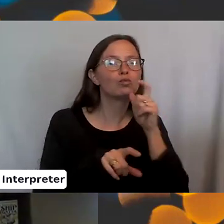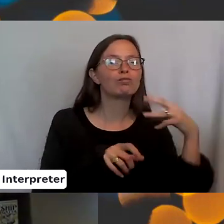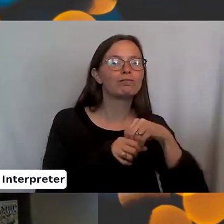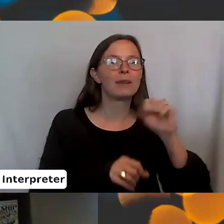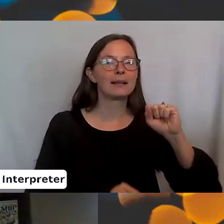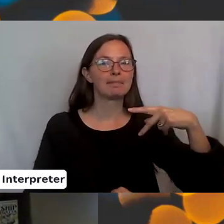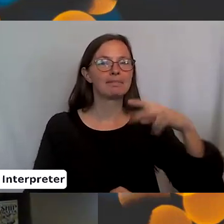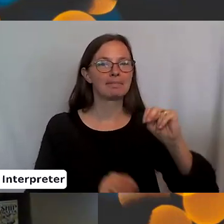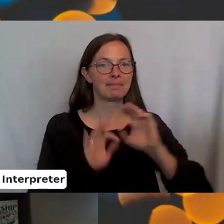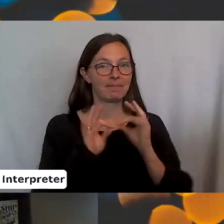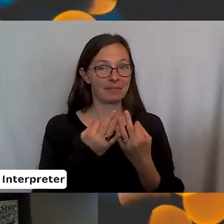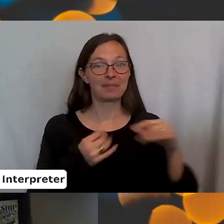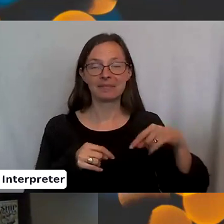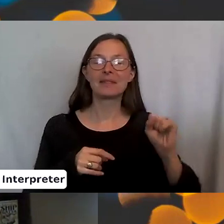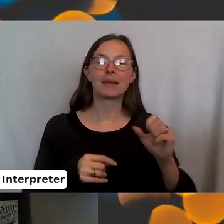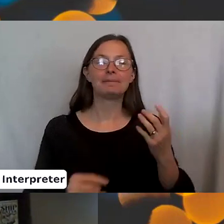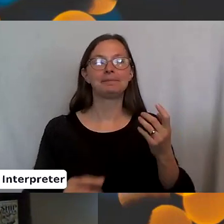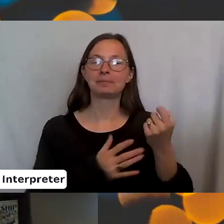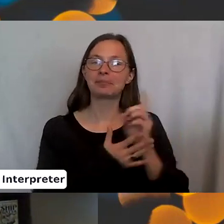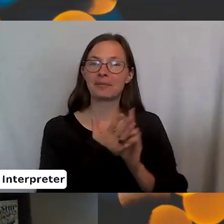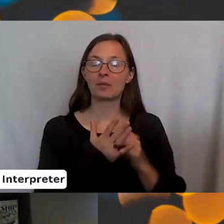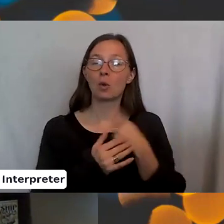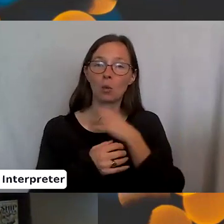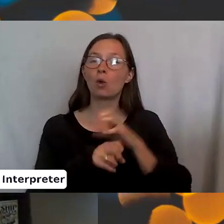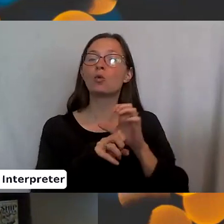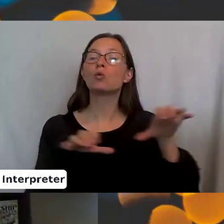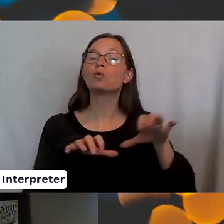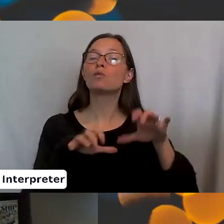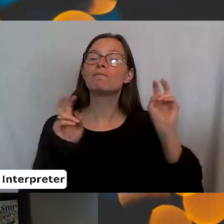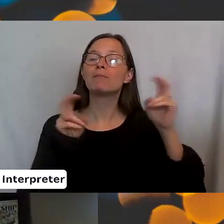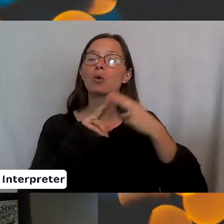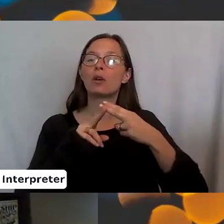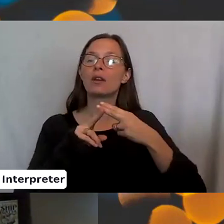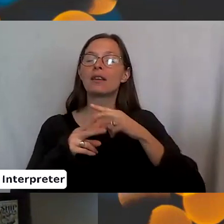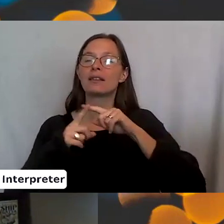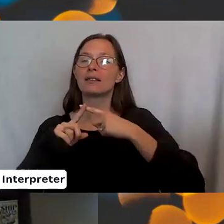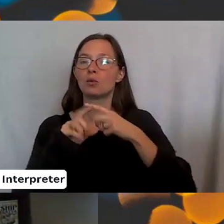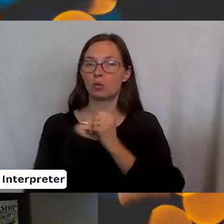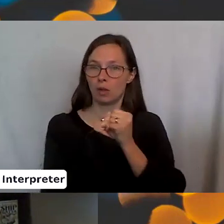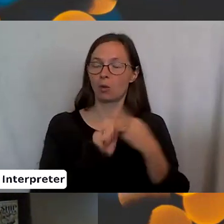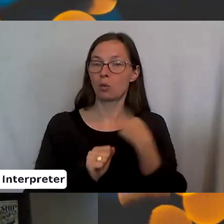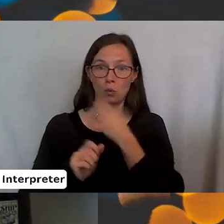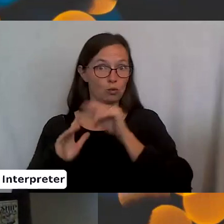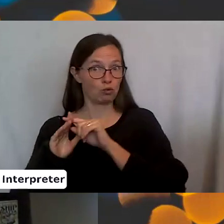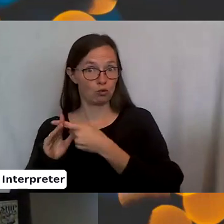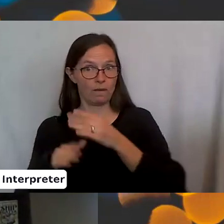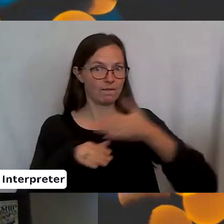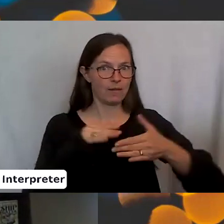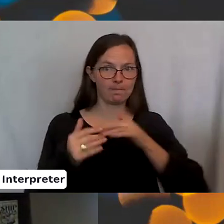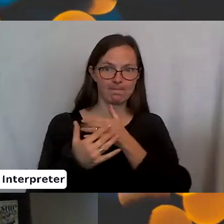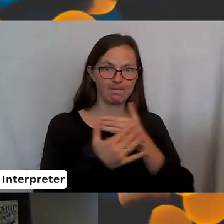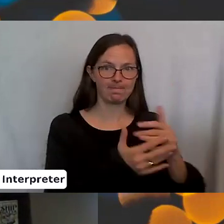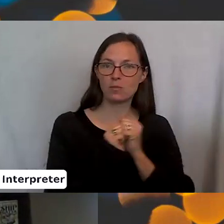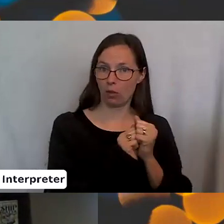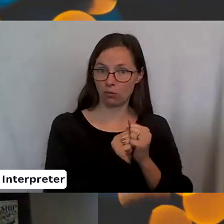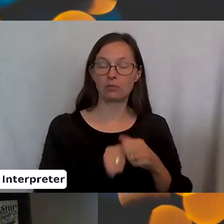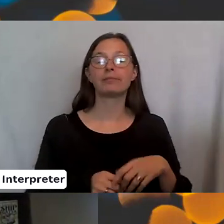This is a little design that we're going to do what we call a knit together, where we go from start to finish. So if you've never knitted before, or if you're